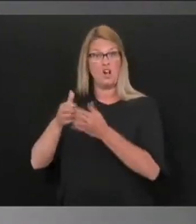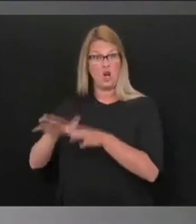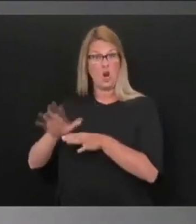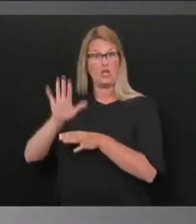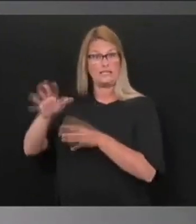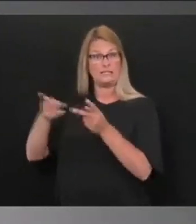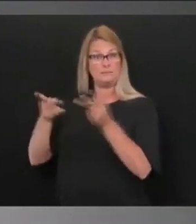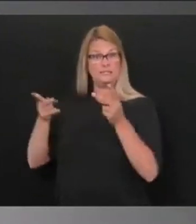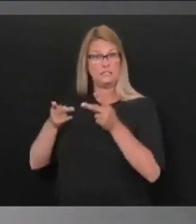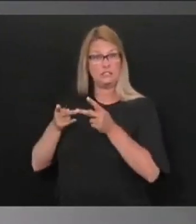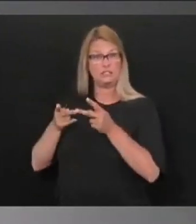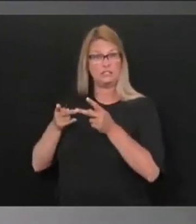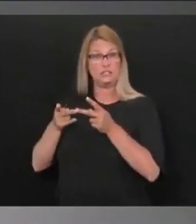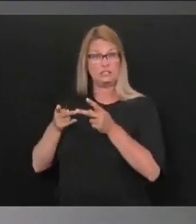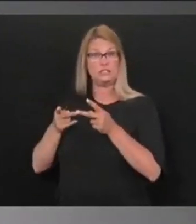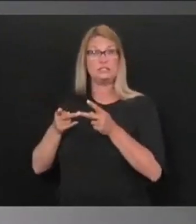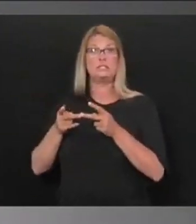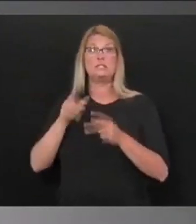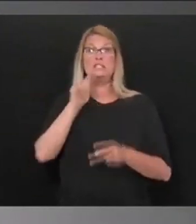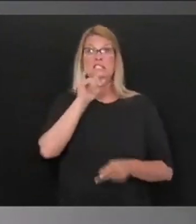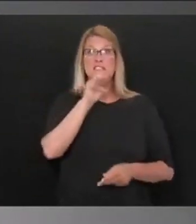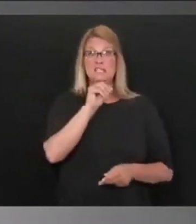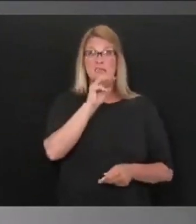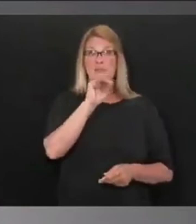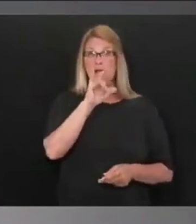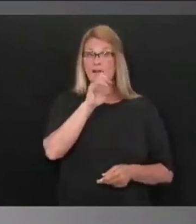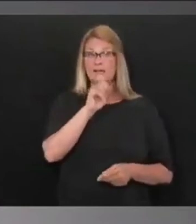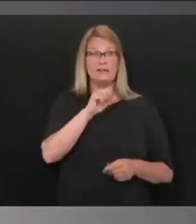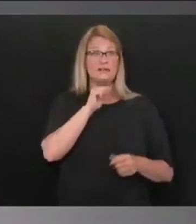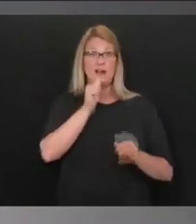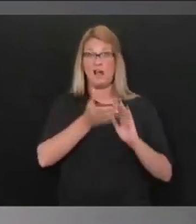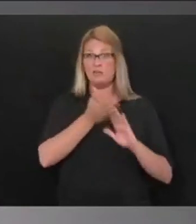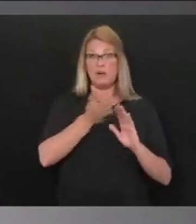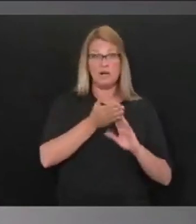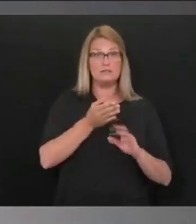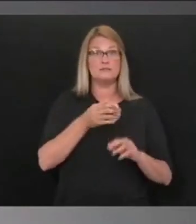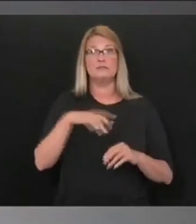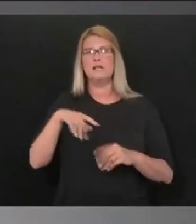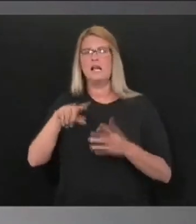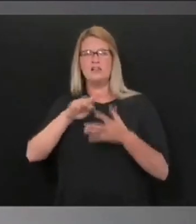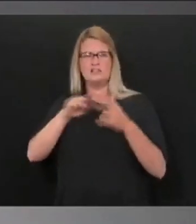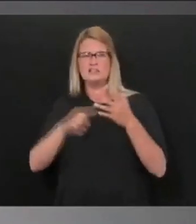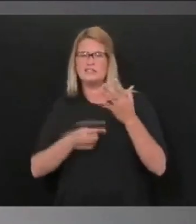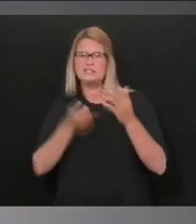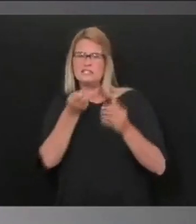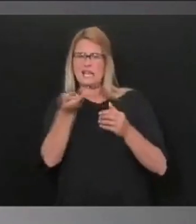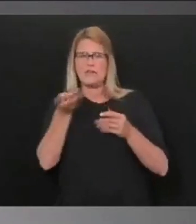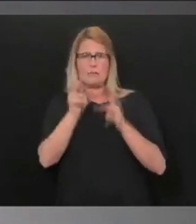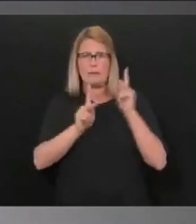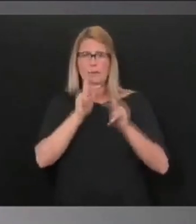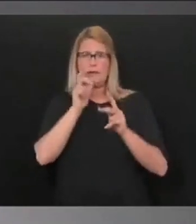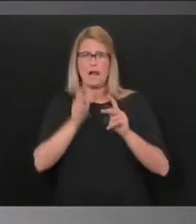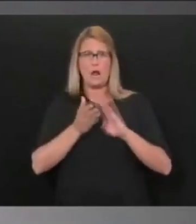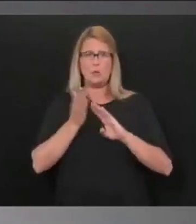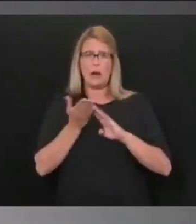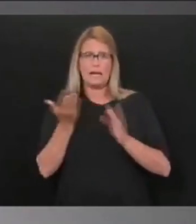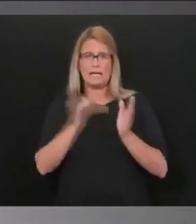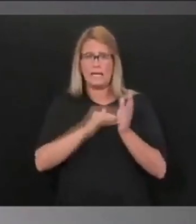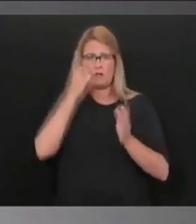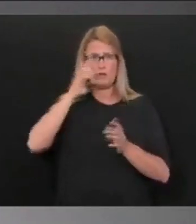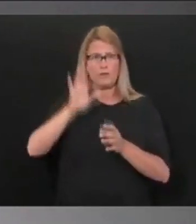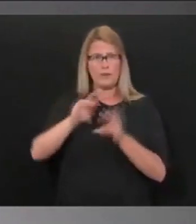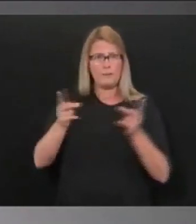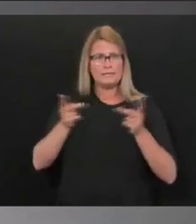you know, Tim Miley chose not to run. Roman Prezioso chose not to rerun. What are your hopes for the next era of legislative